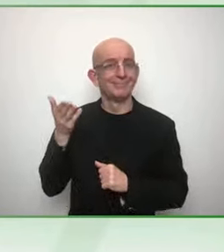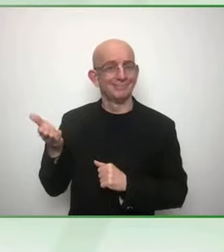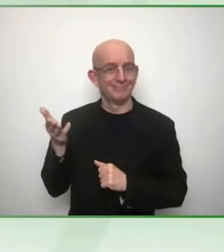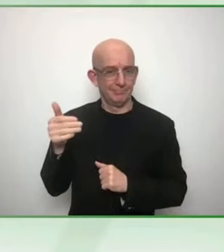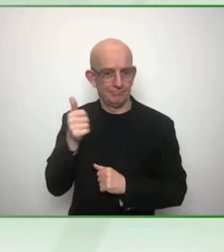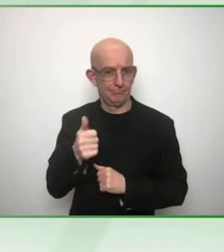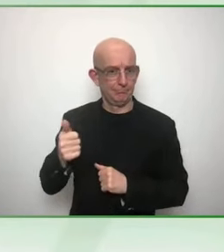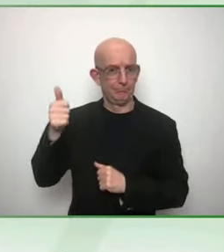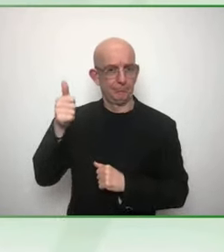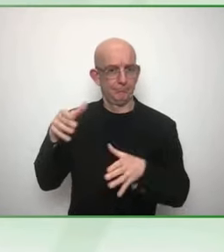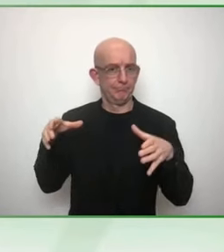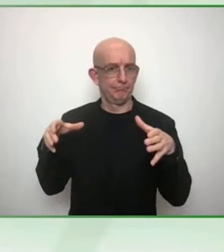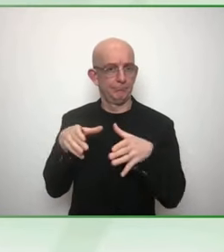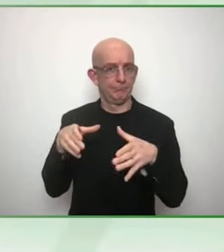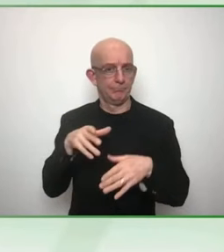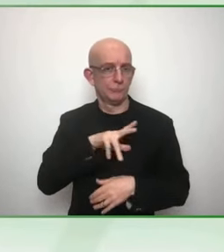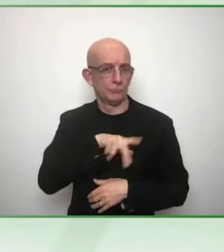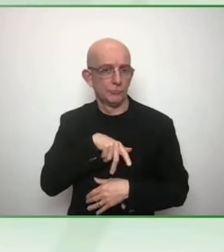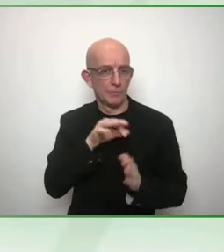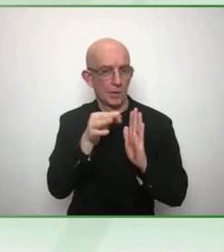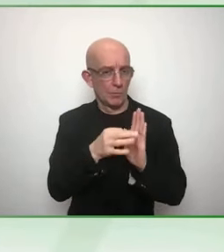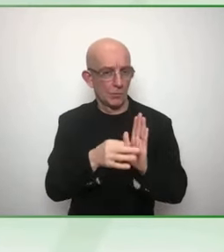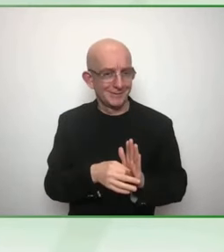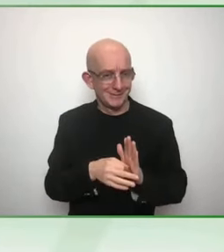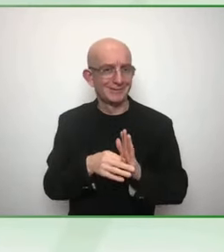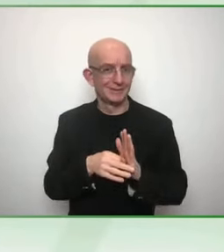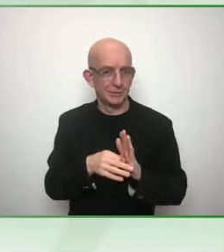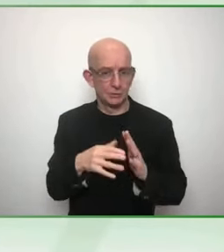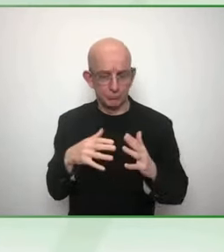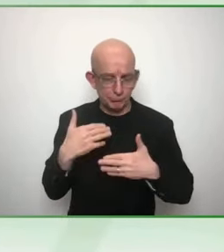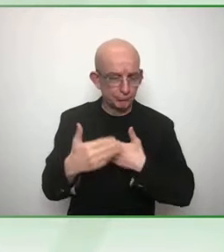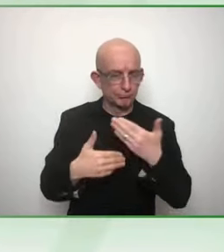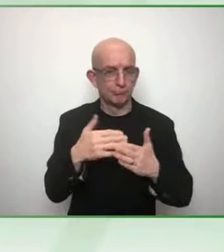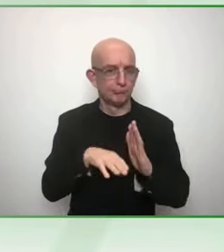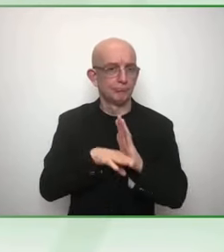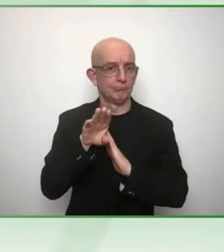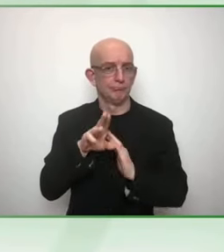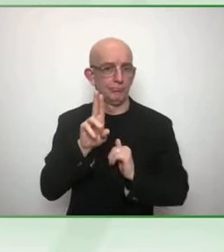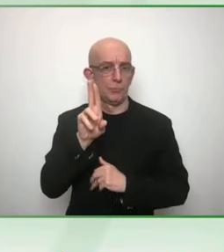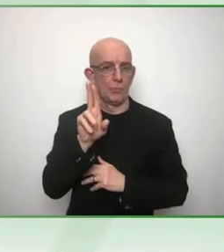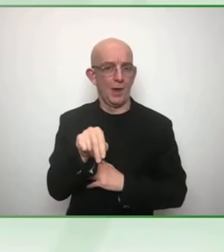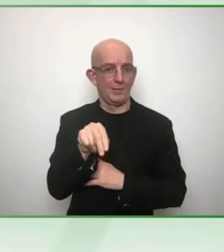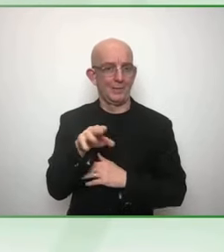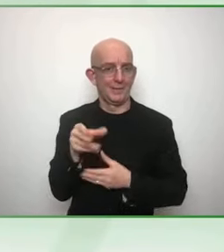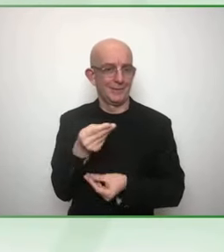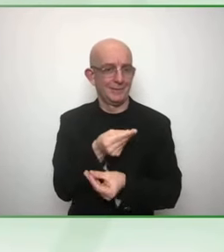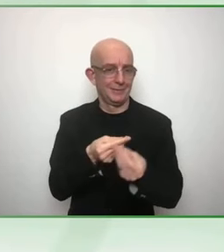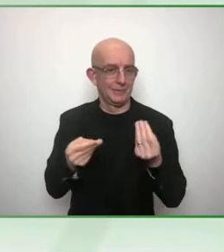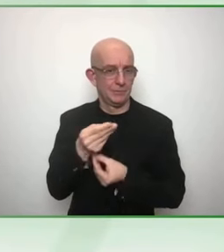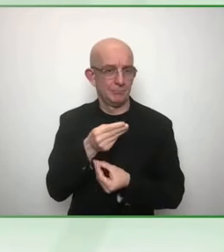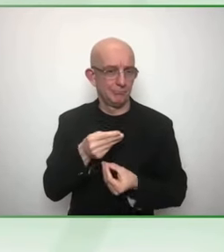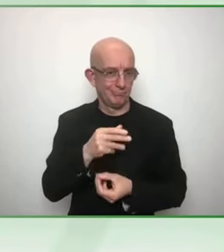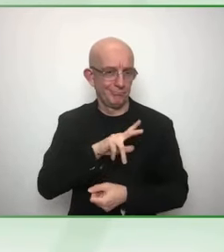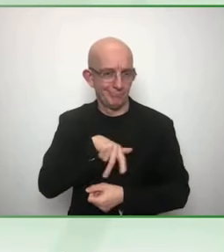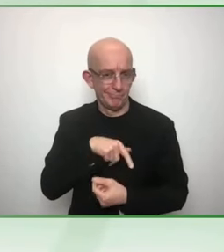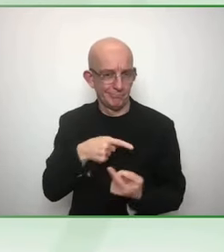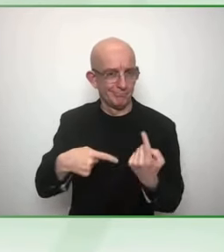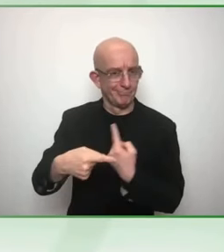has served as an advisor to the Italian Ministry of Foreign Affairs and the Council of Ministers on Human Rights and Social Affairs.